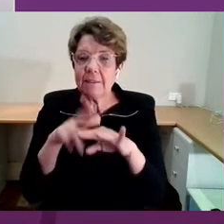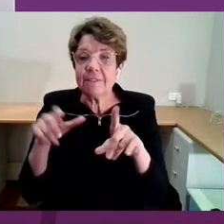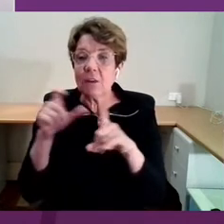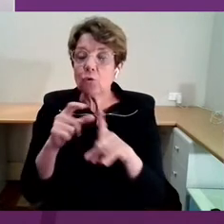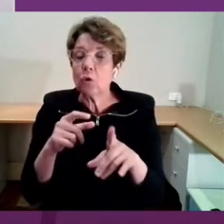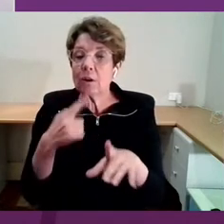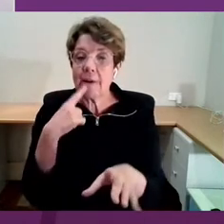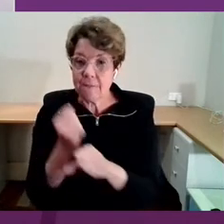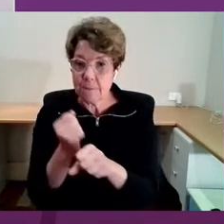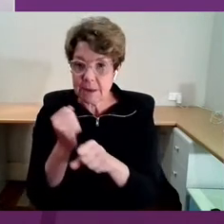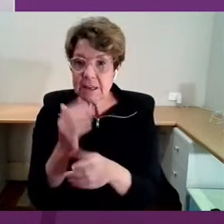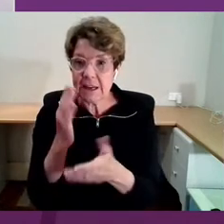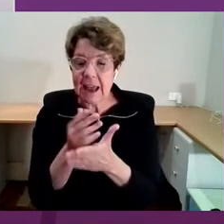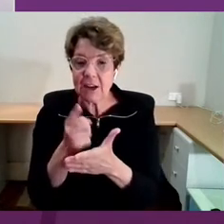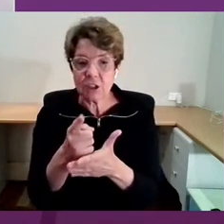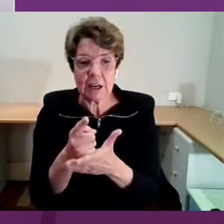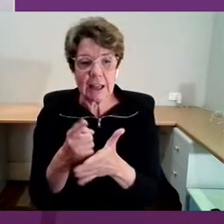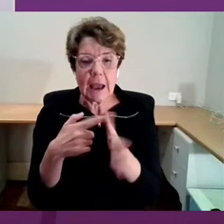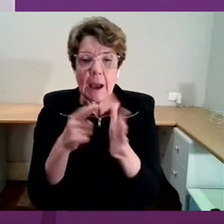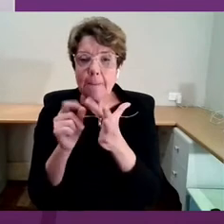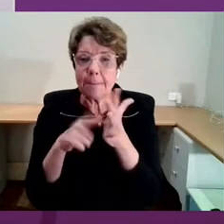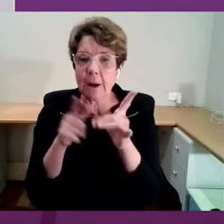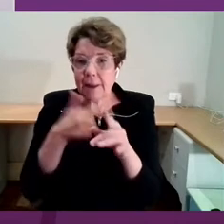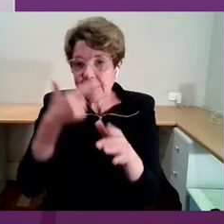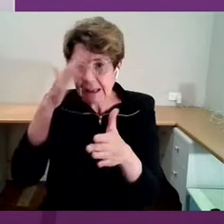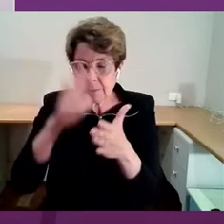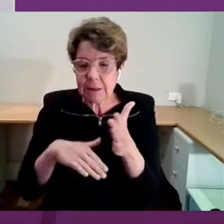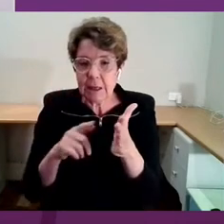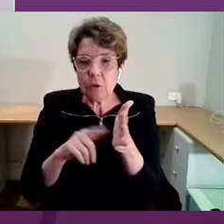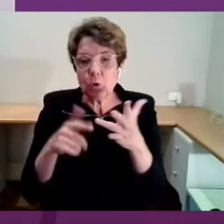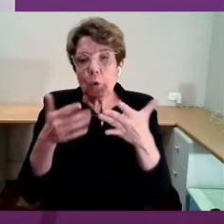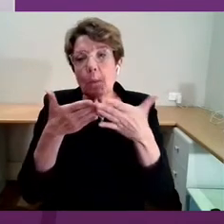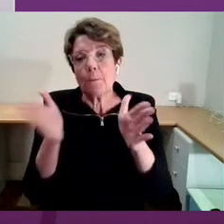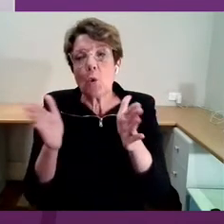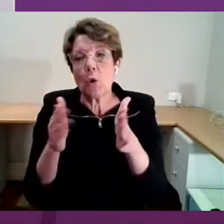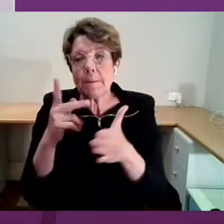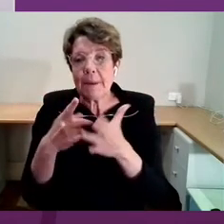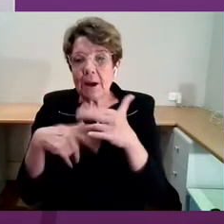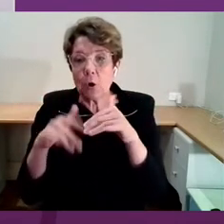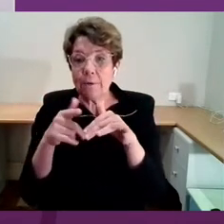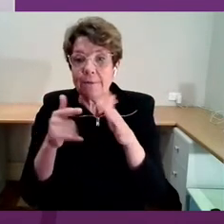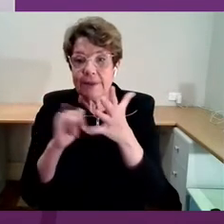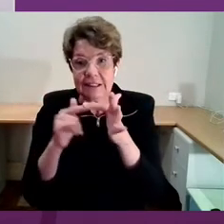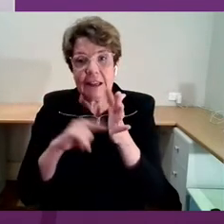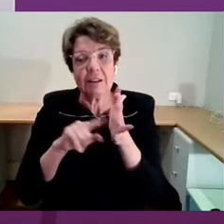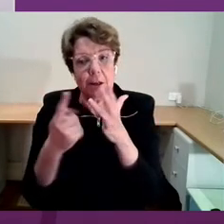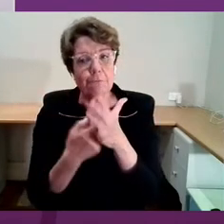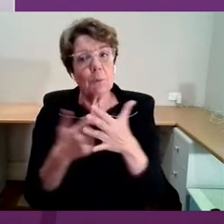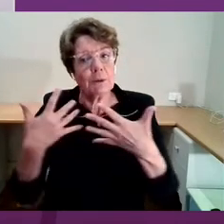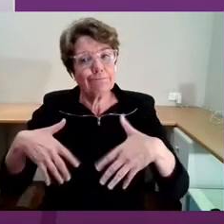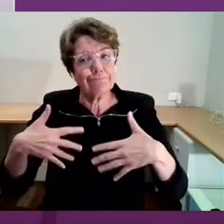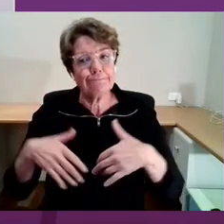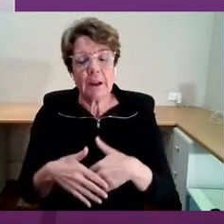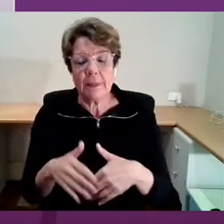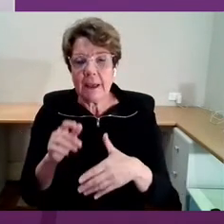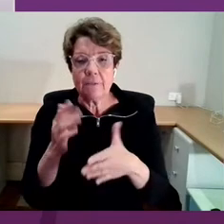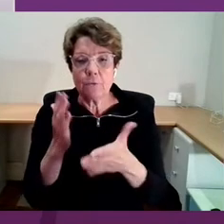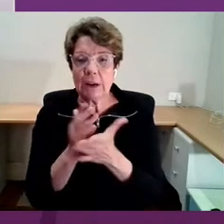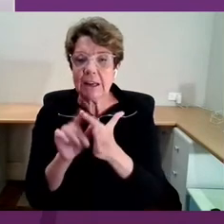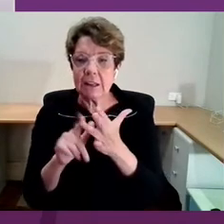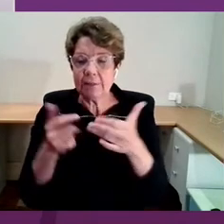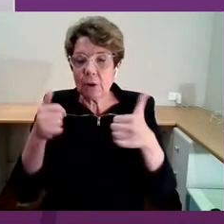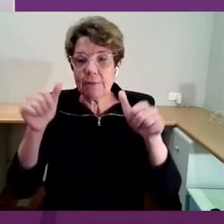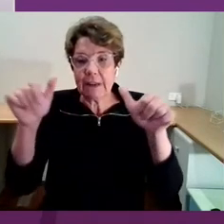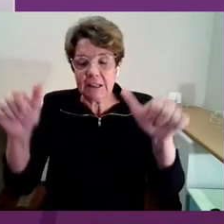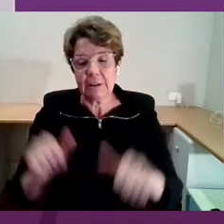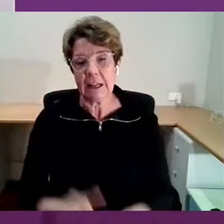applying that expertise to a broader part of the sector. There was no small thing to do, and they've done it very effectively and superbly well.